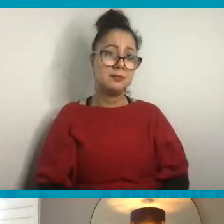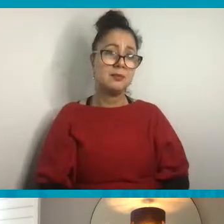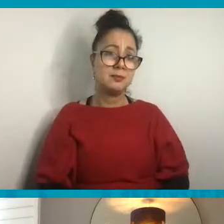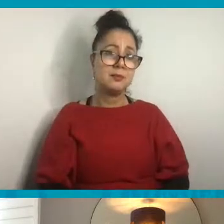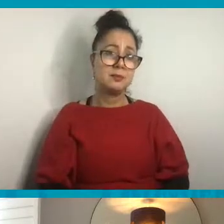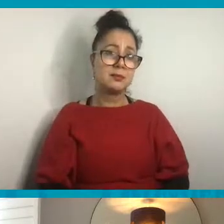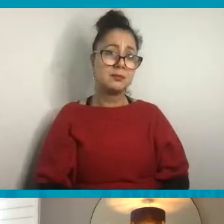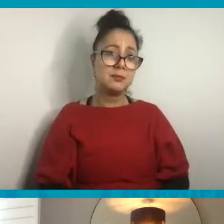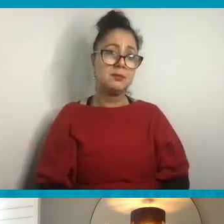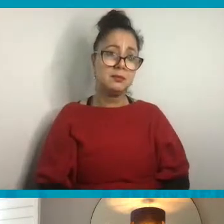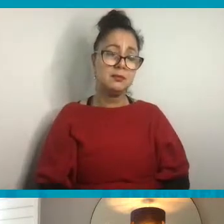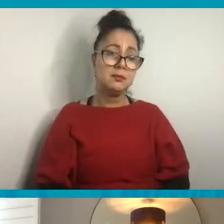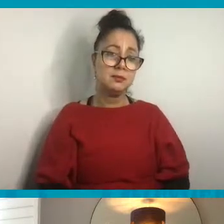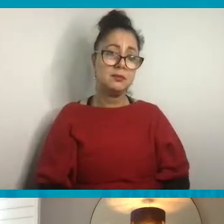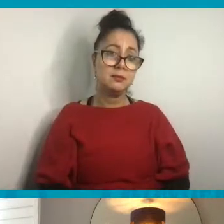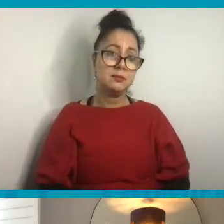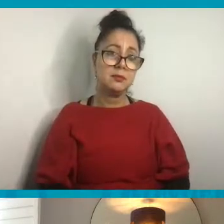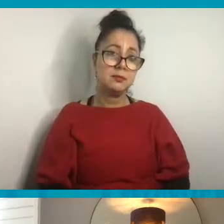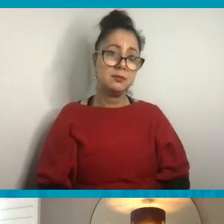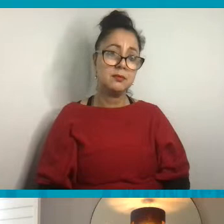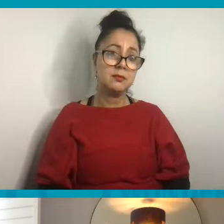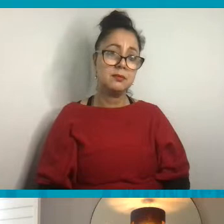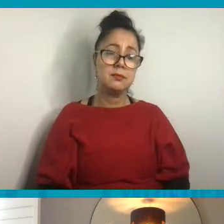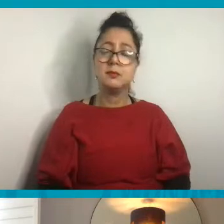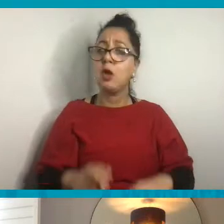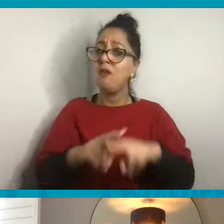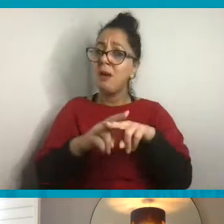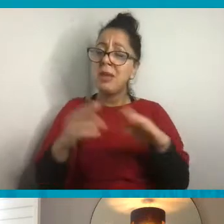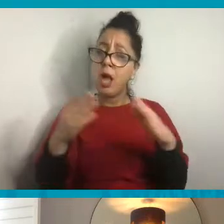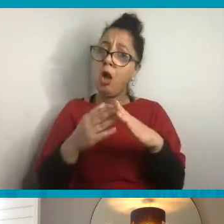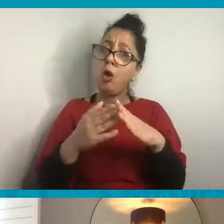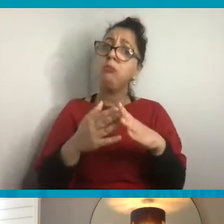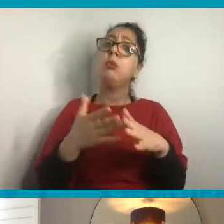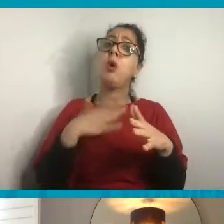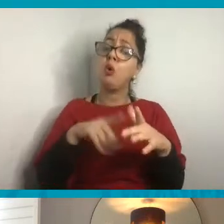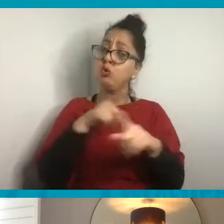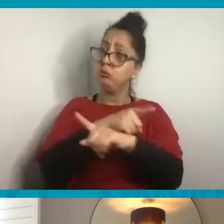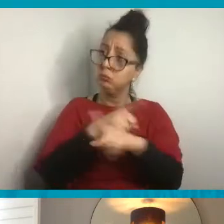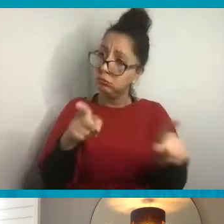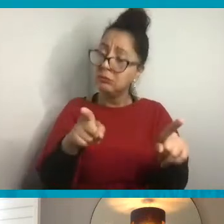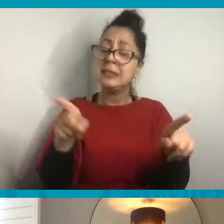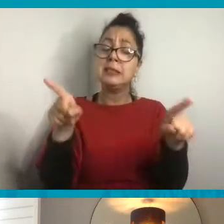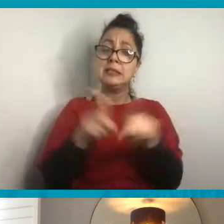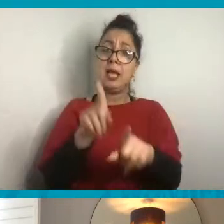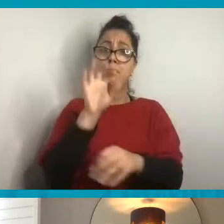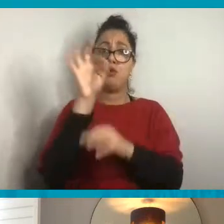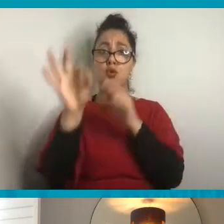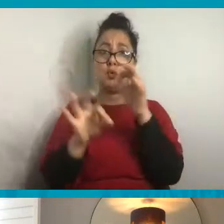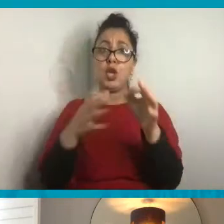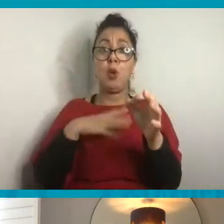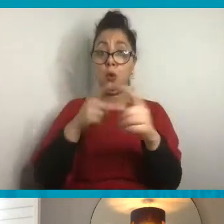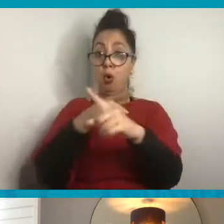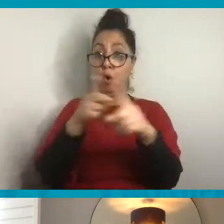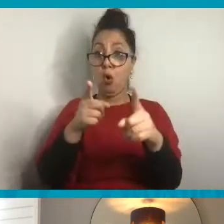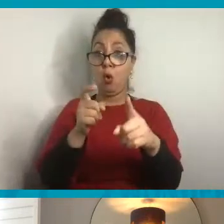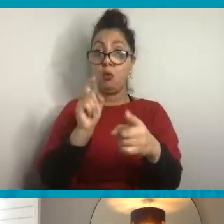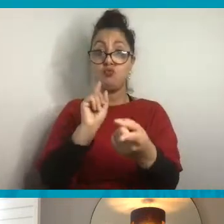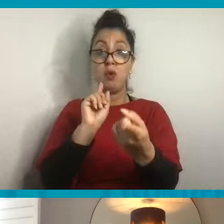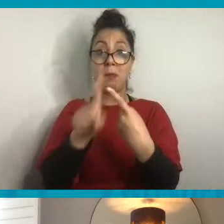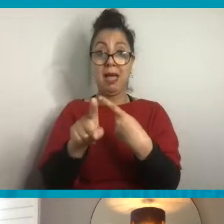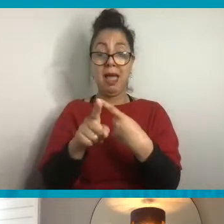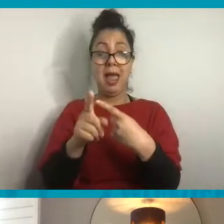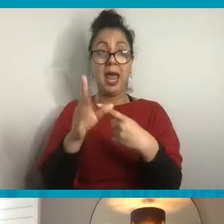home, I'm to ask you the same question, and I'd like you to put your reply in the chat. So the question is,